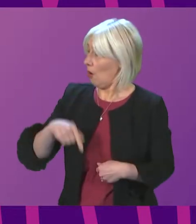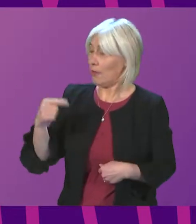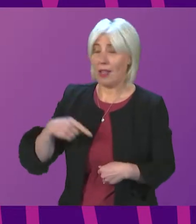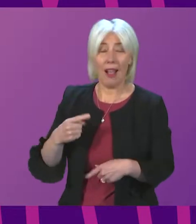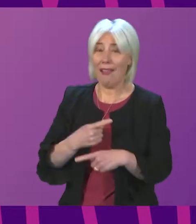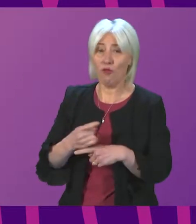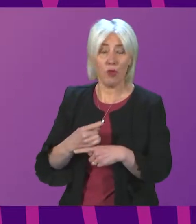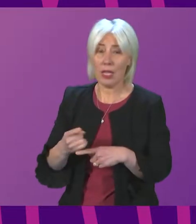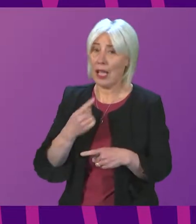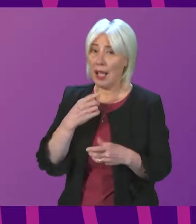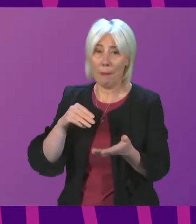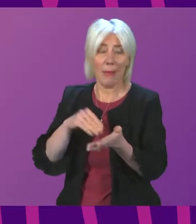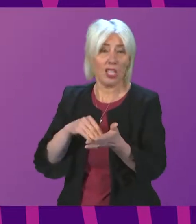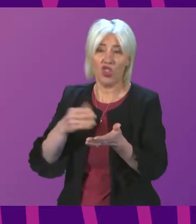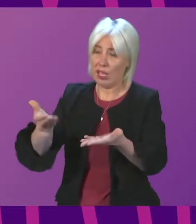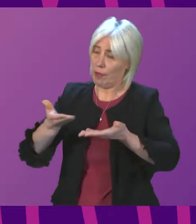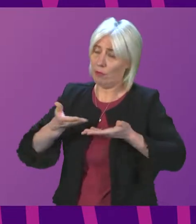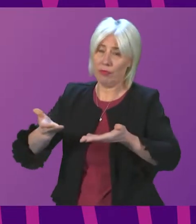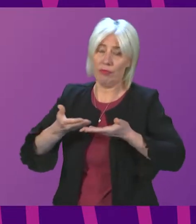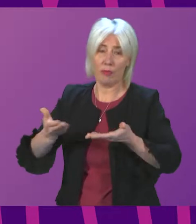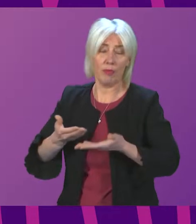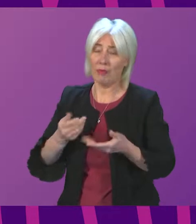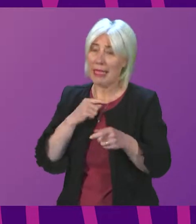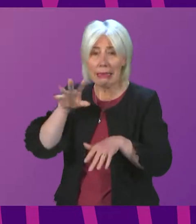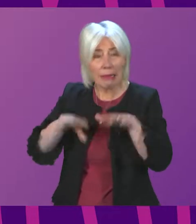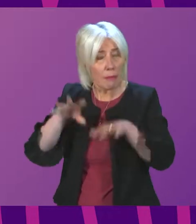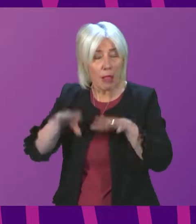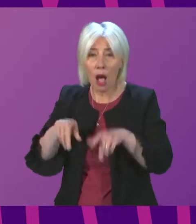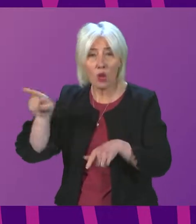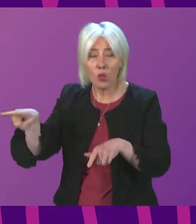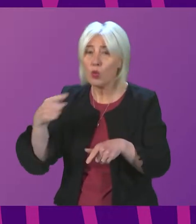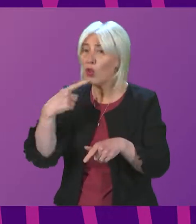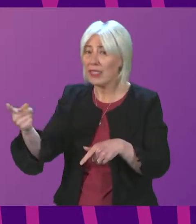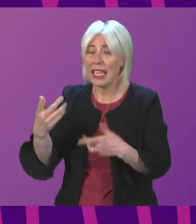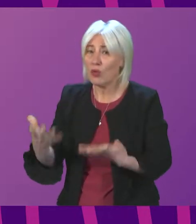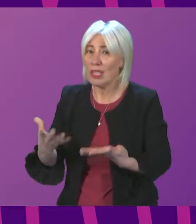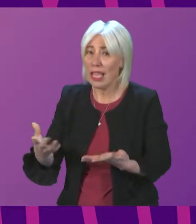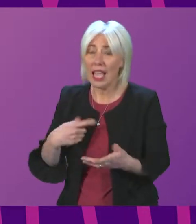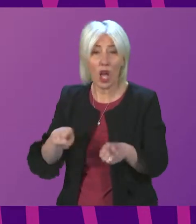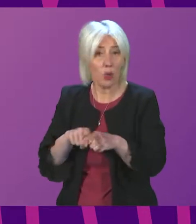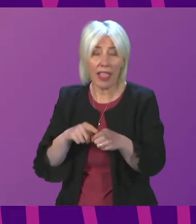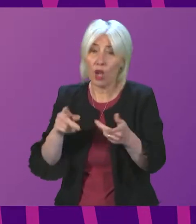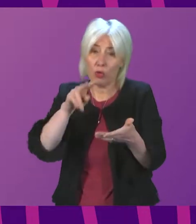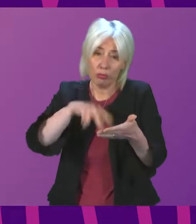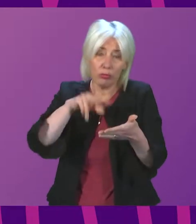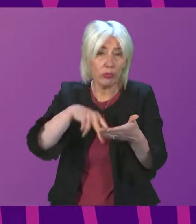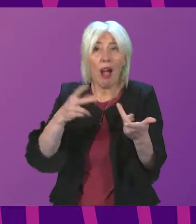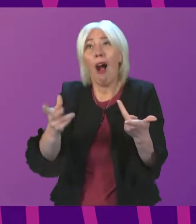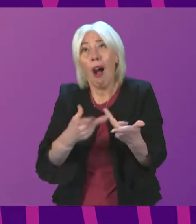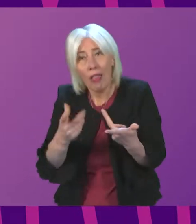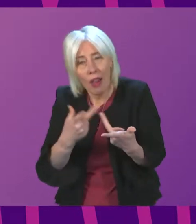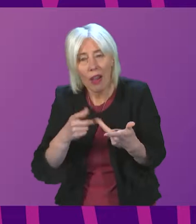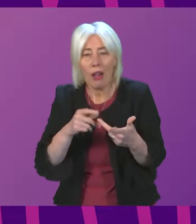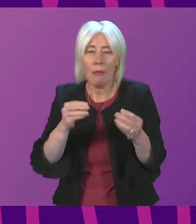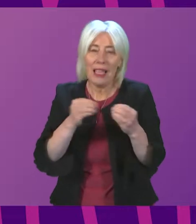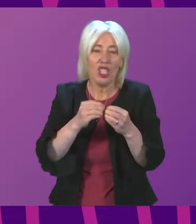read out messages that I received that are of similar sentiments to the one that has just been read out. Equally I could read out lots of messages I received from the other perspective